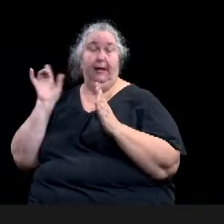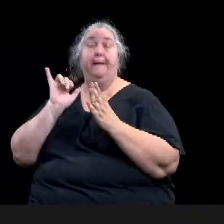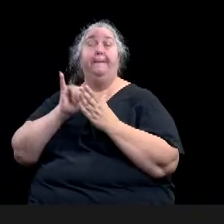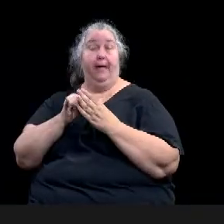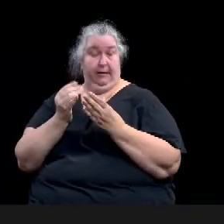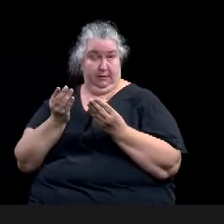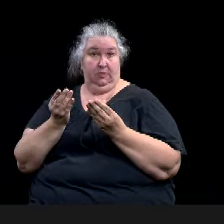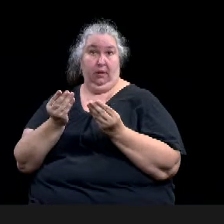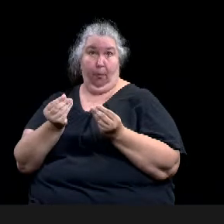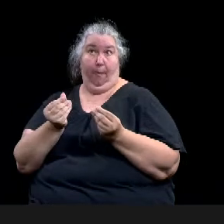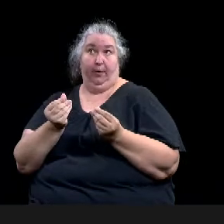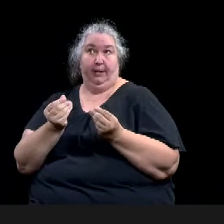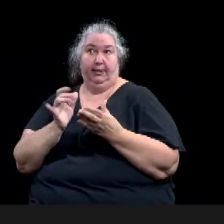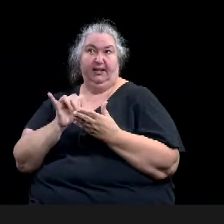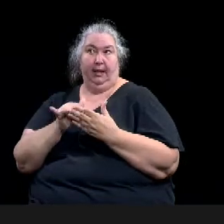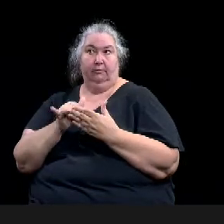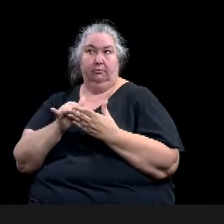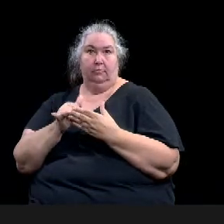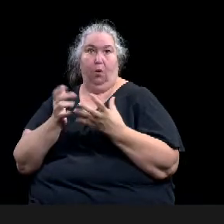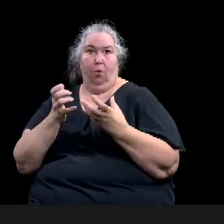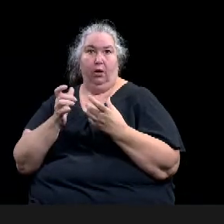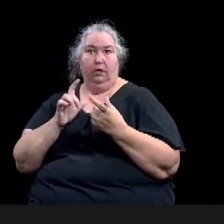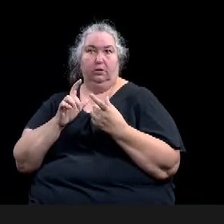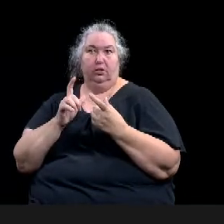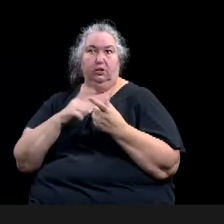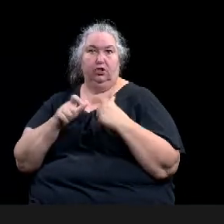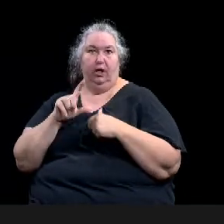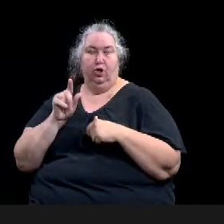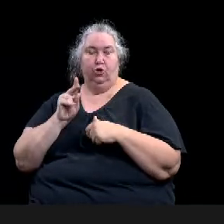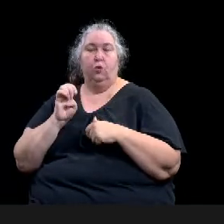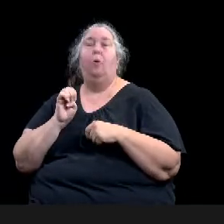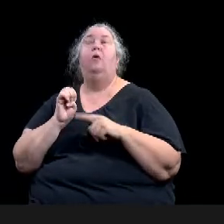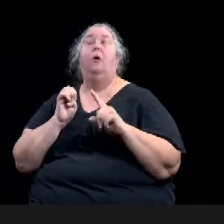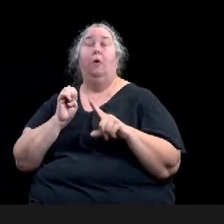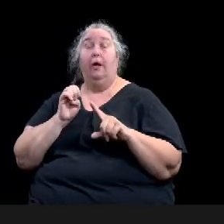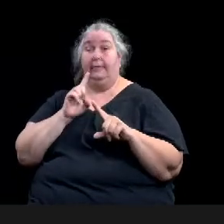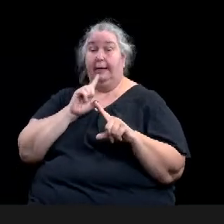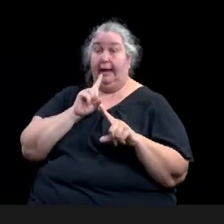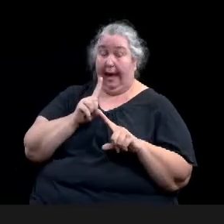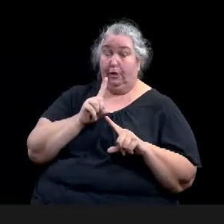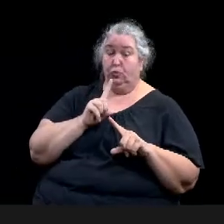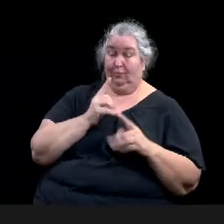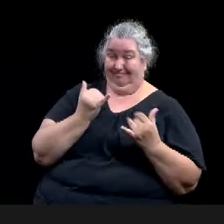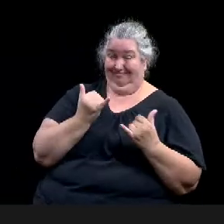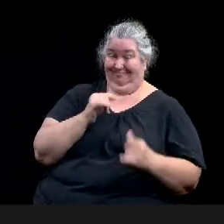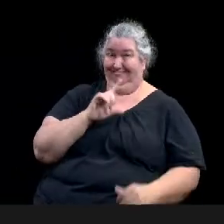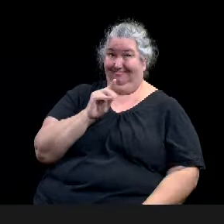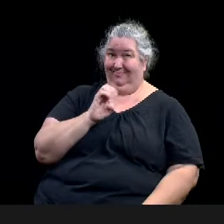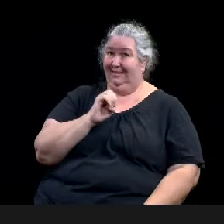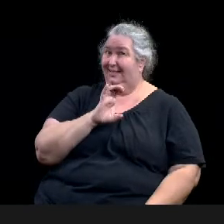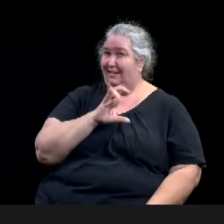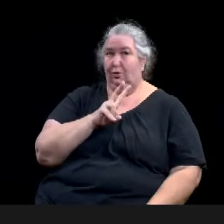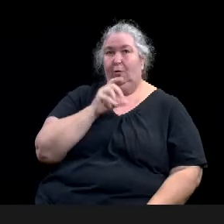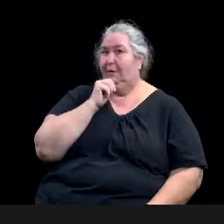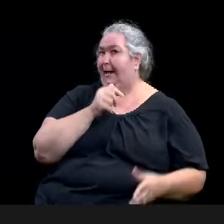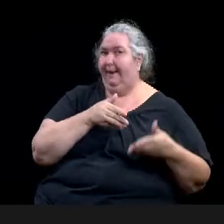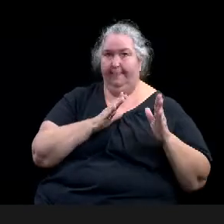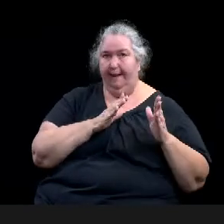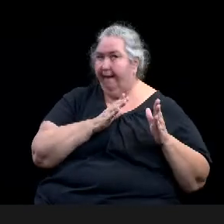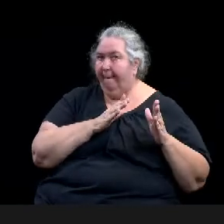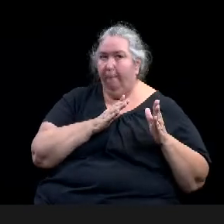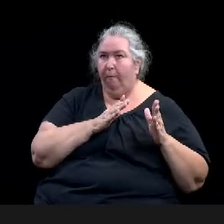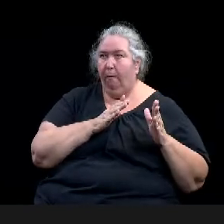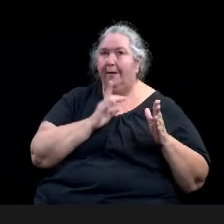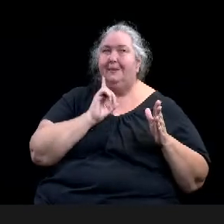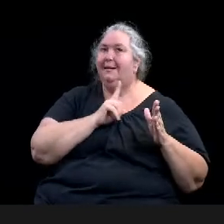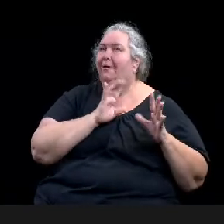C2 does not allow, um, single family residences by right. Um, these are, they're, they're legal, what's considered legal non-conforming,